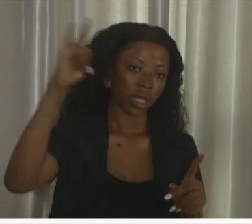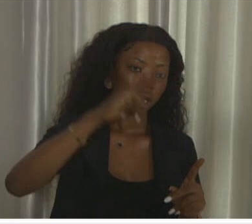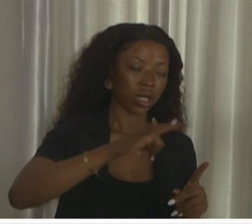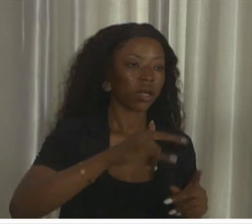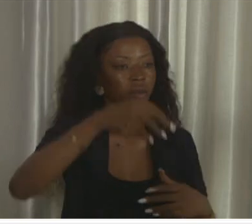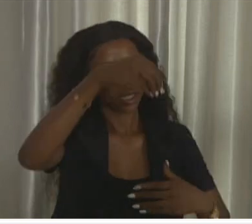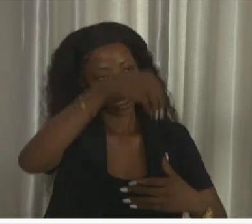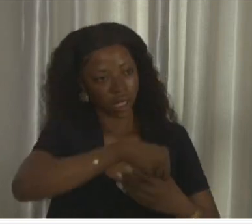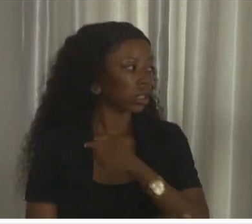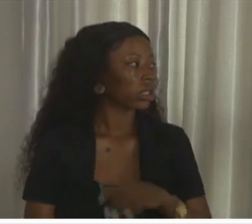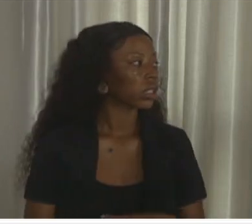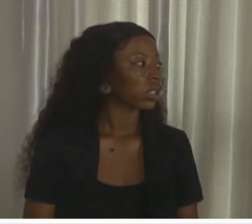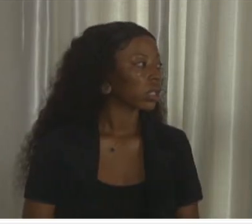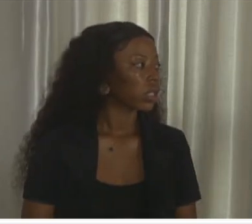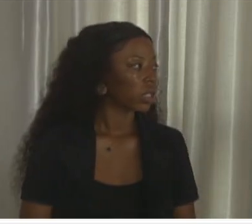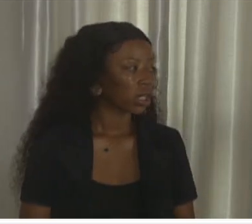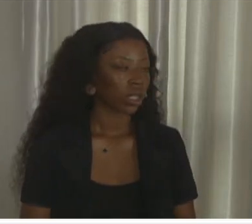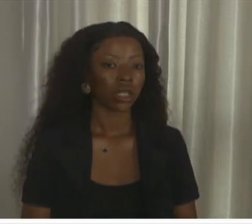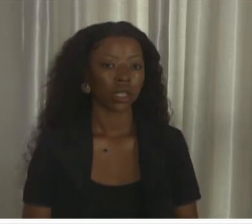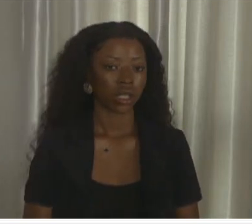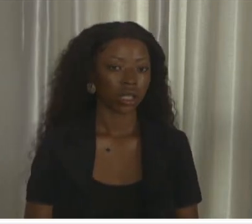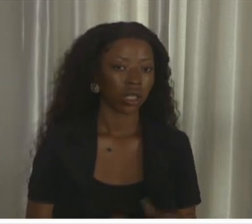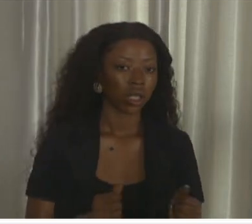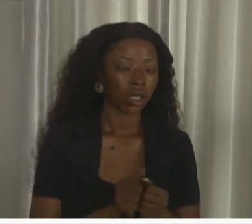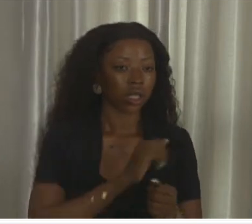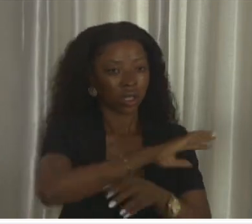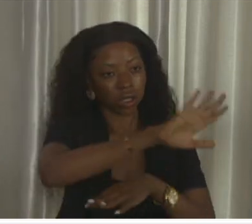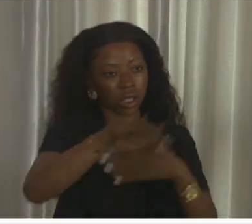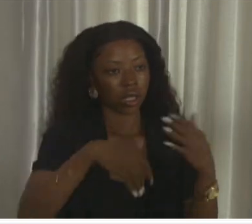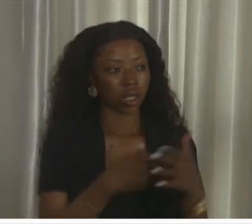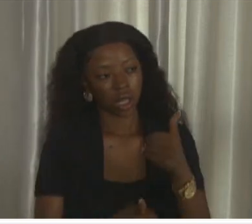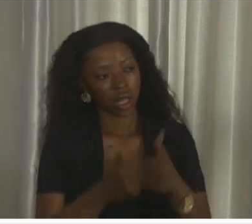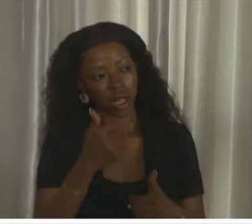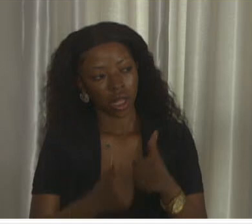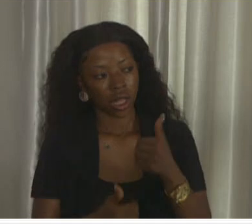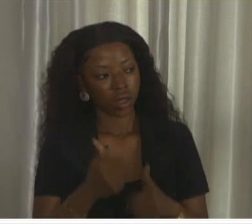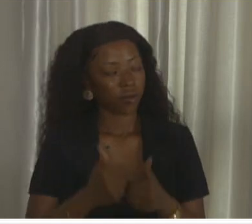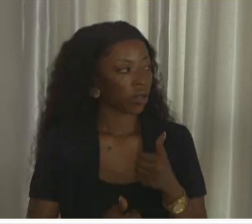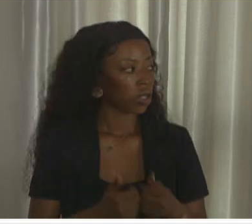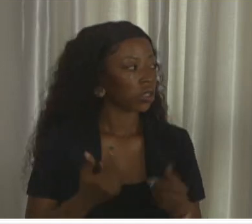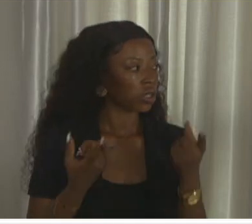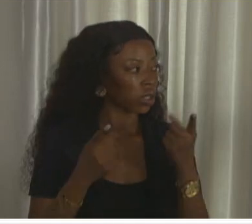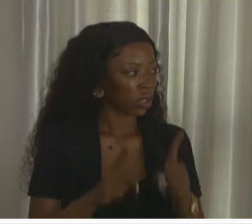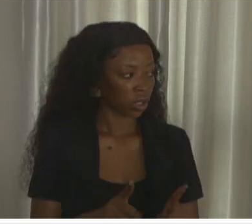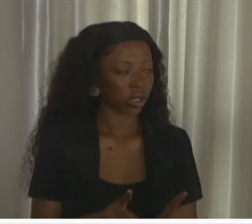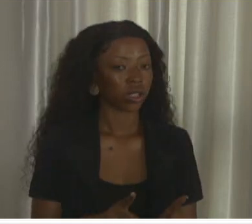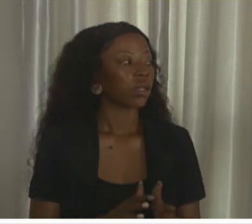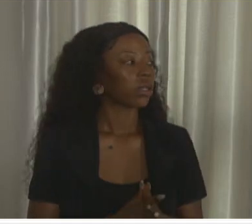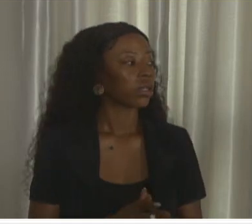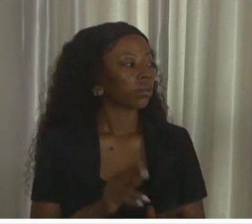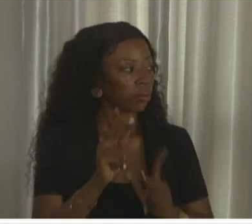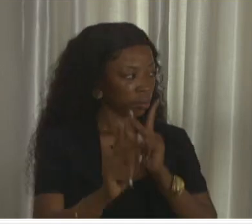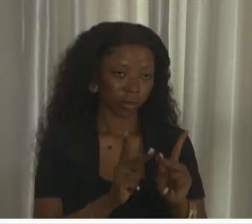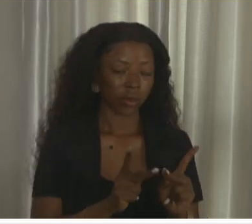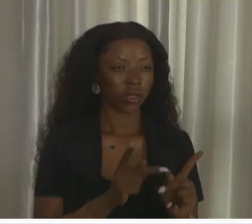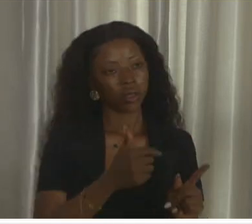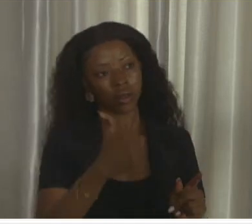will go through in an election year, with all the crisis and negative reporting and tough situations they will face, we